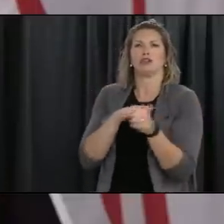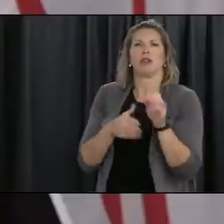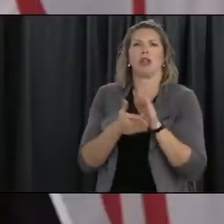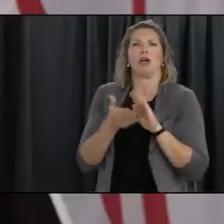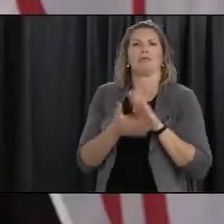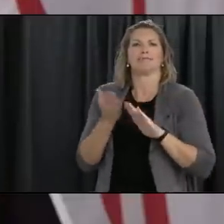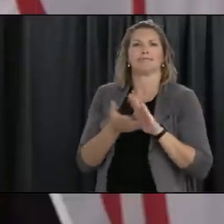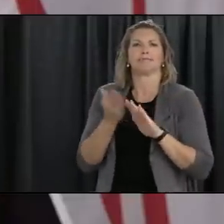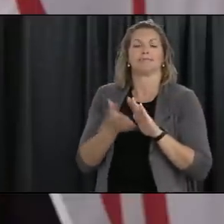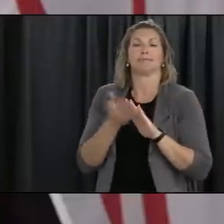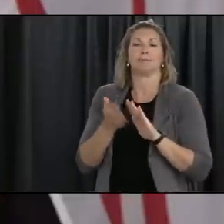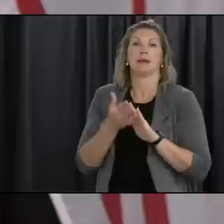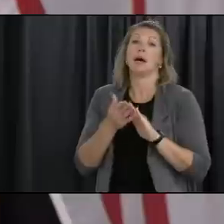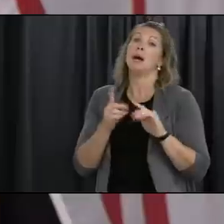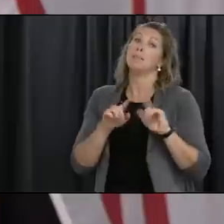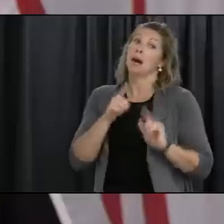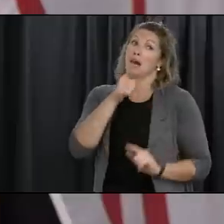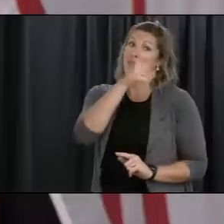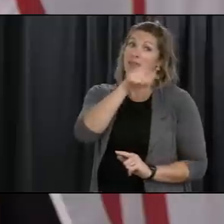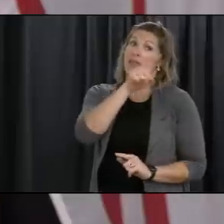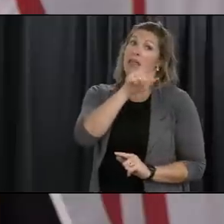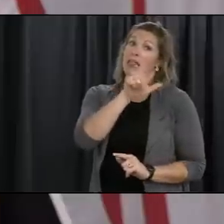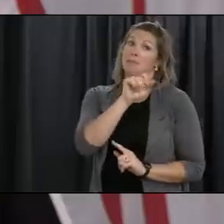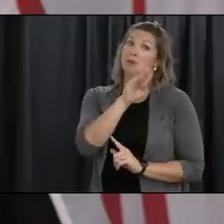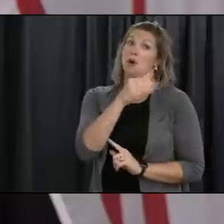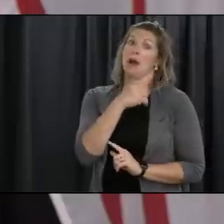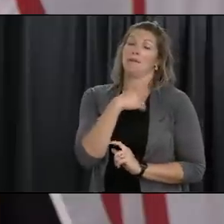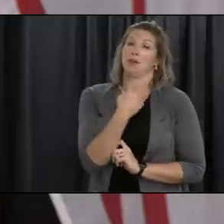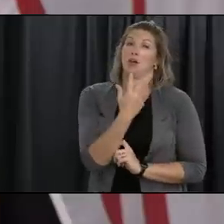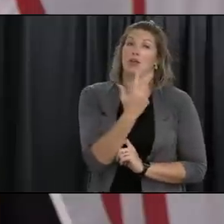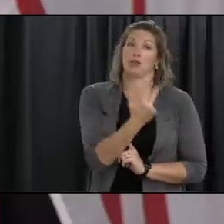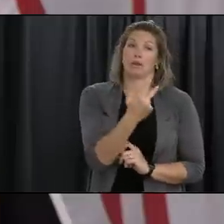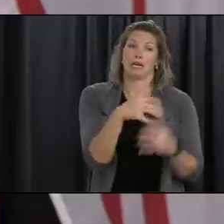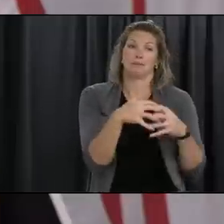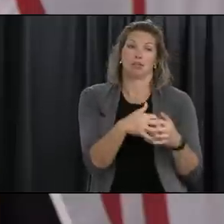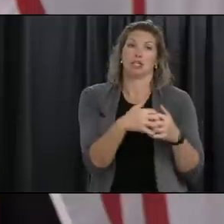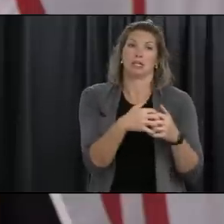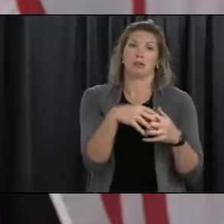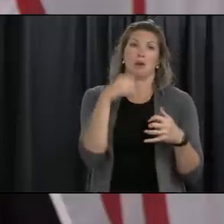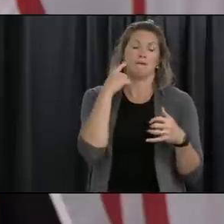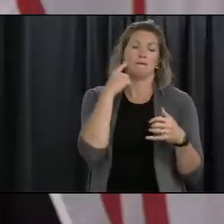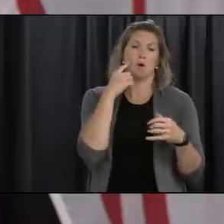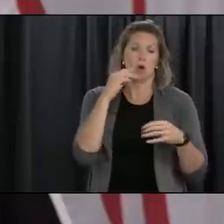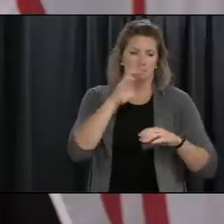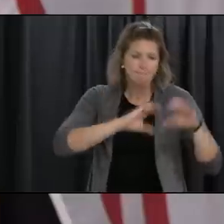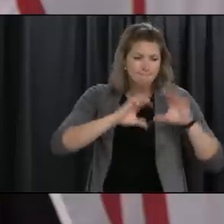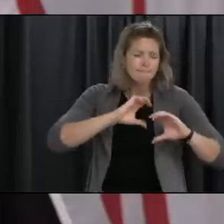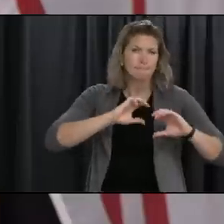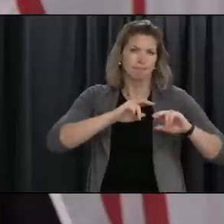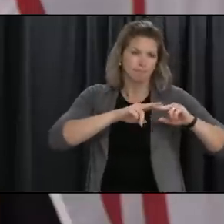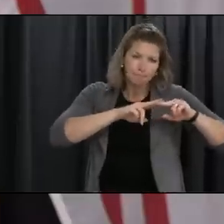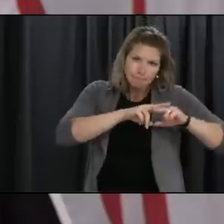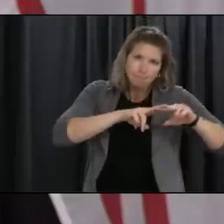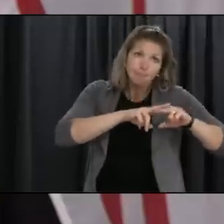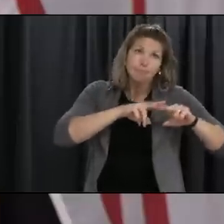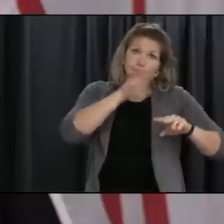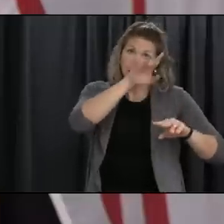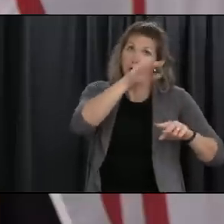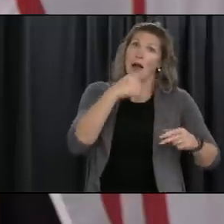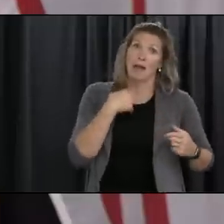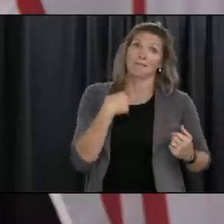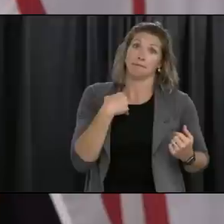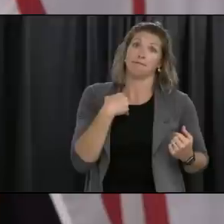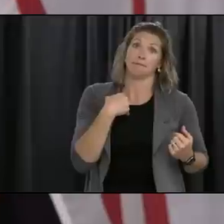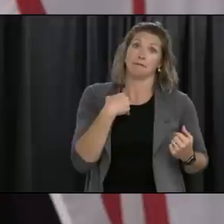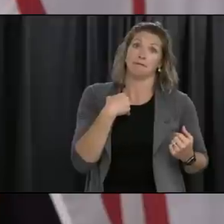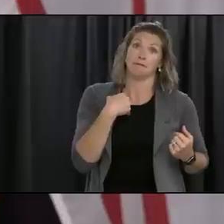three gene expert machines uh on site uh and they uh they have the kits to um to deal